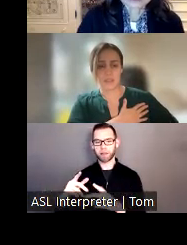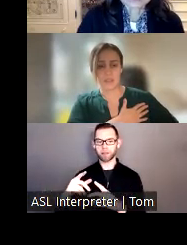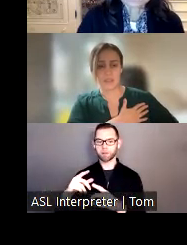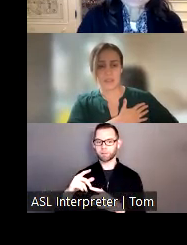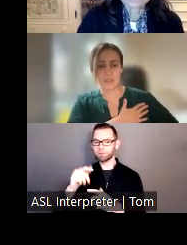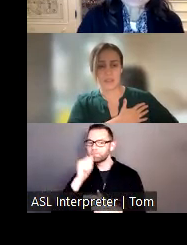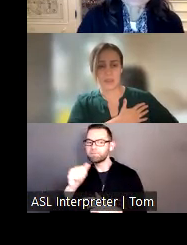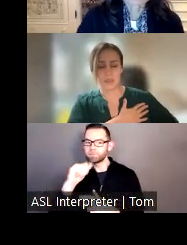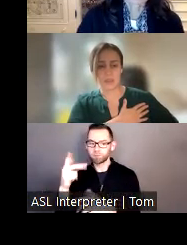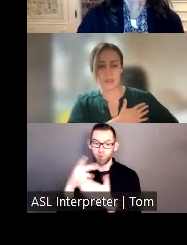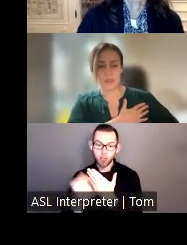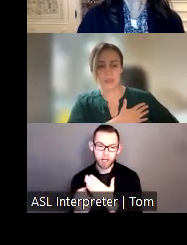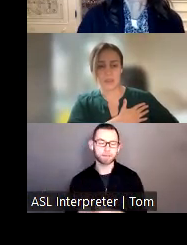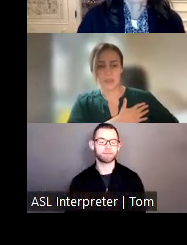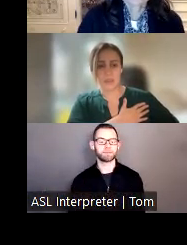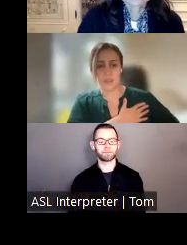projects.